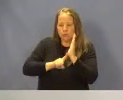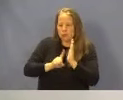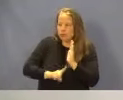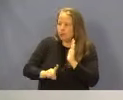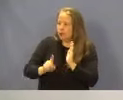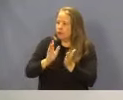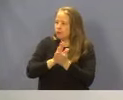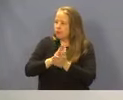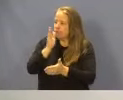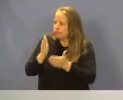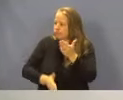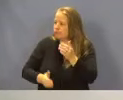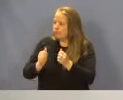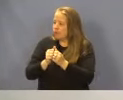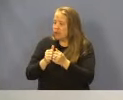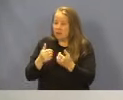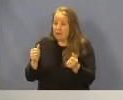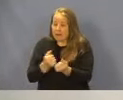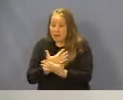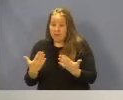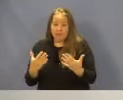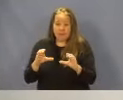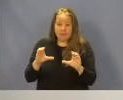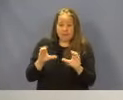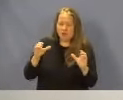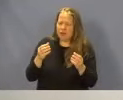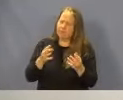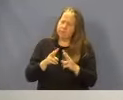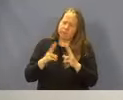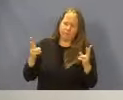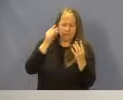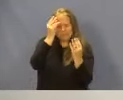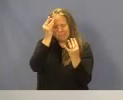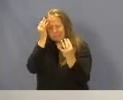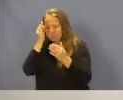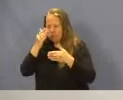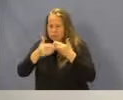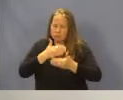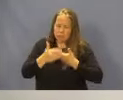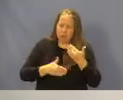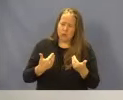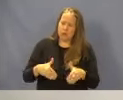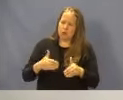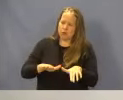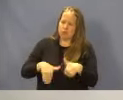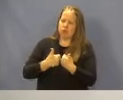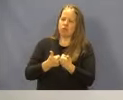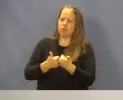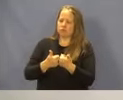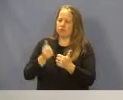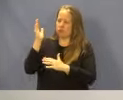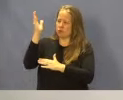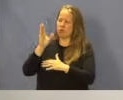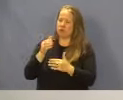complete with conclusions and citations. So a very thought-out process, challenging curriculum, I know, was presented by